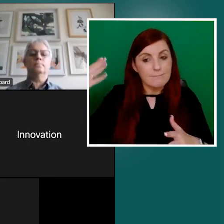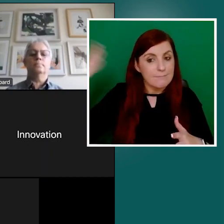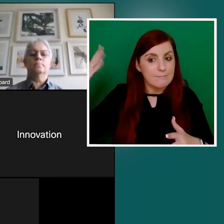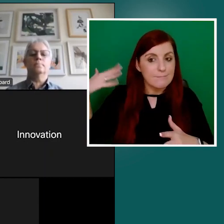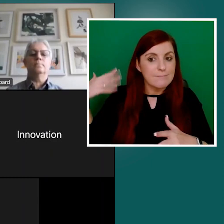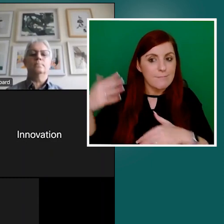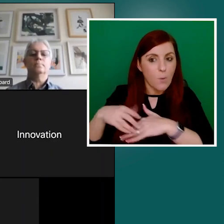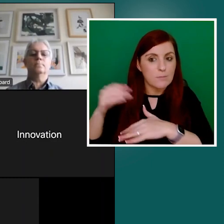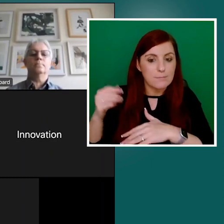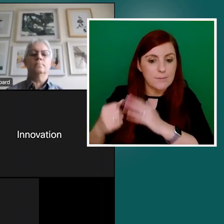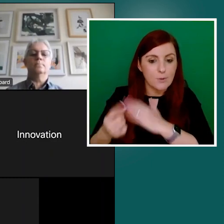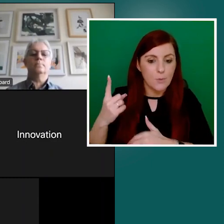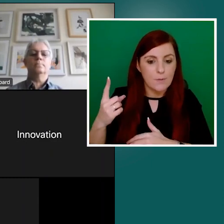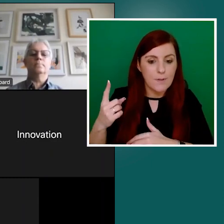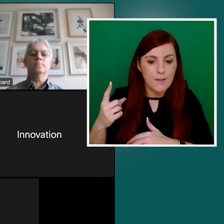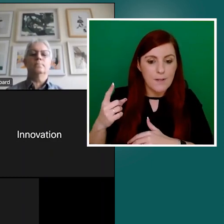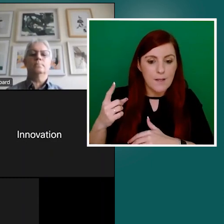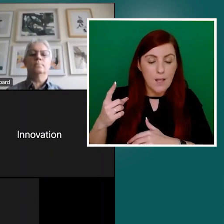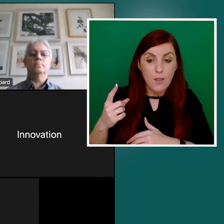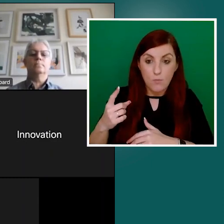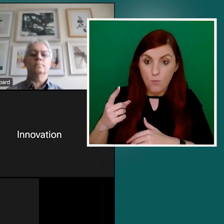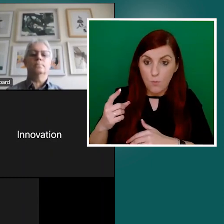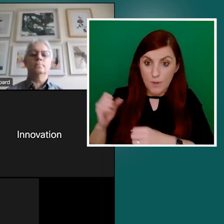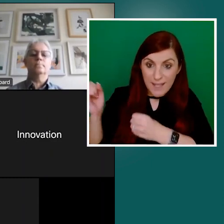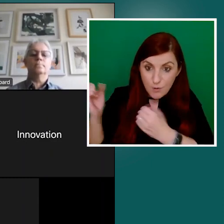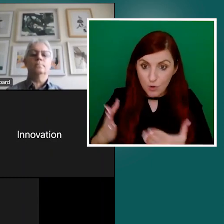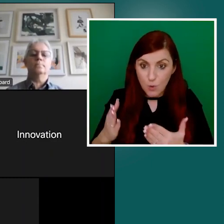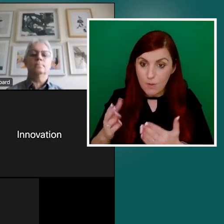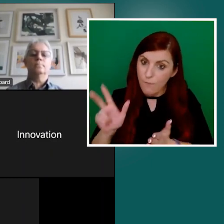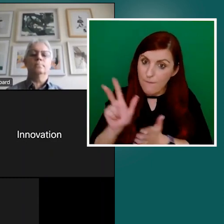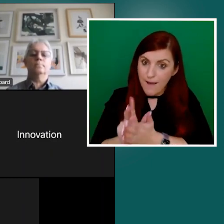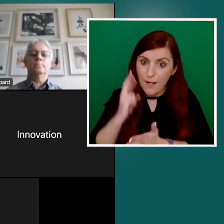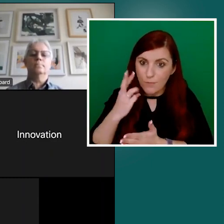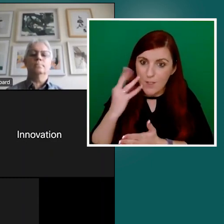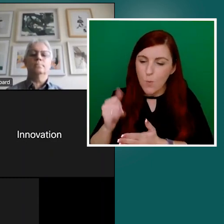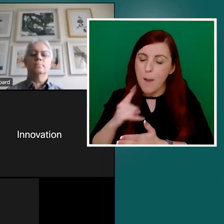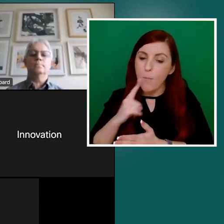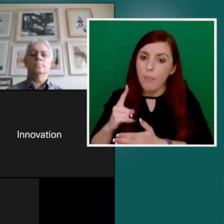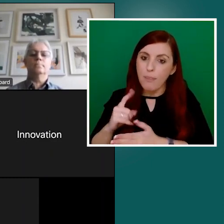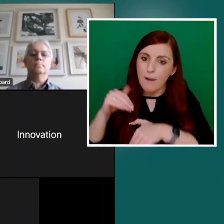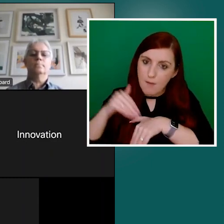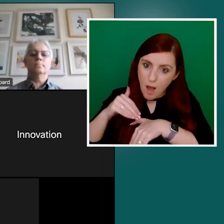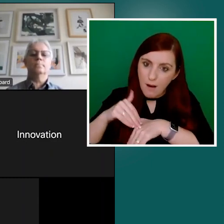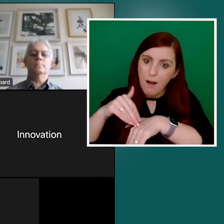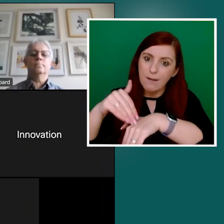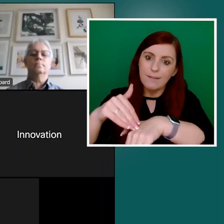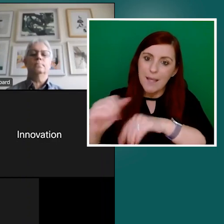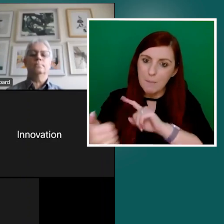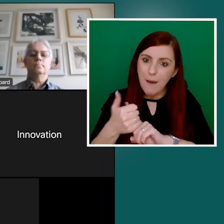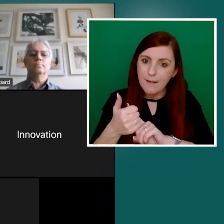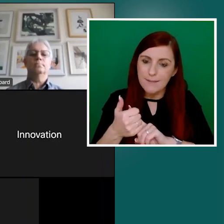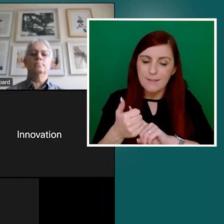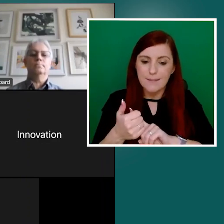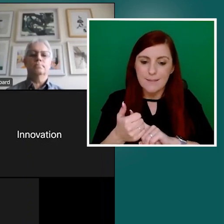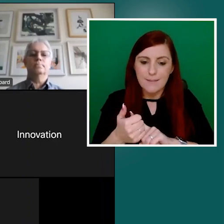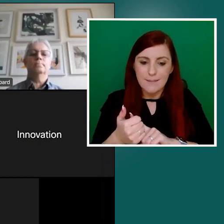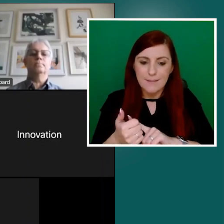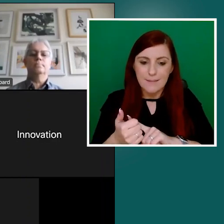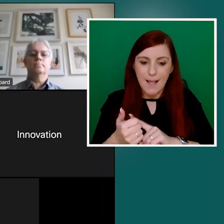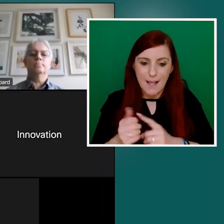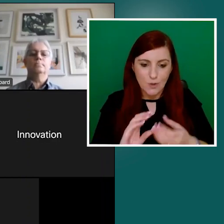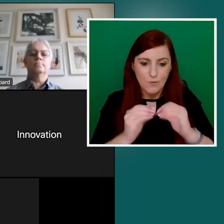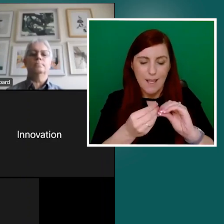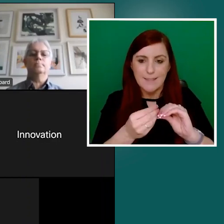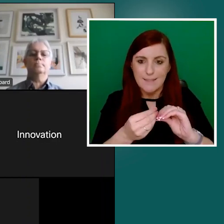valid reasons, but the knock on implications, given the change in context has created a bottleneck, which requires